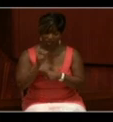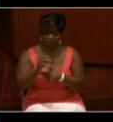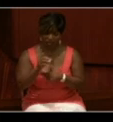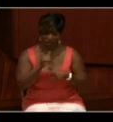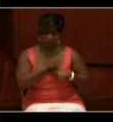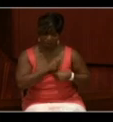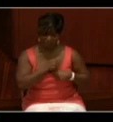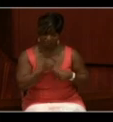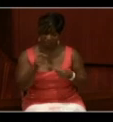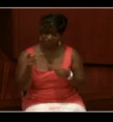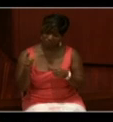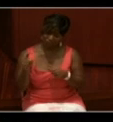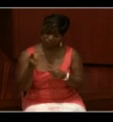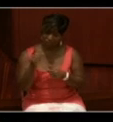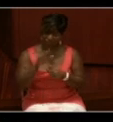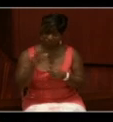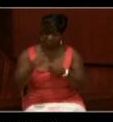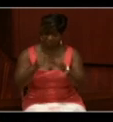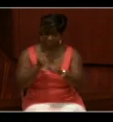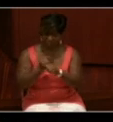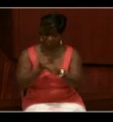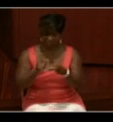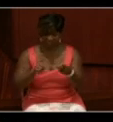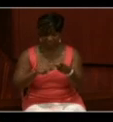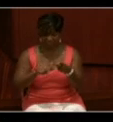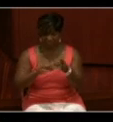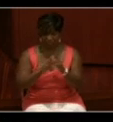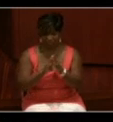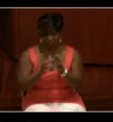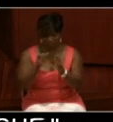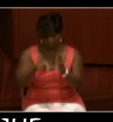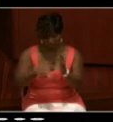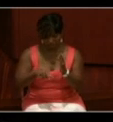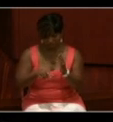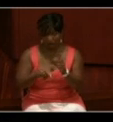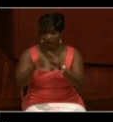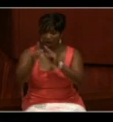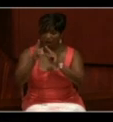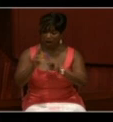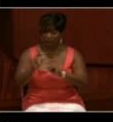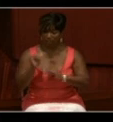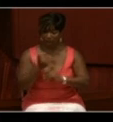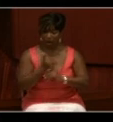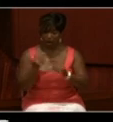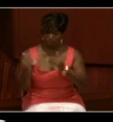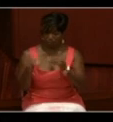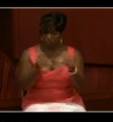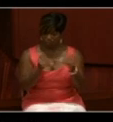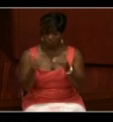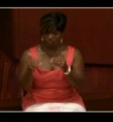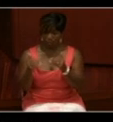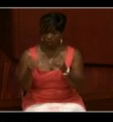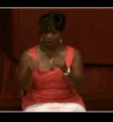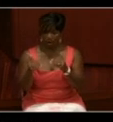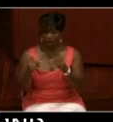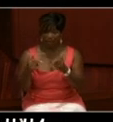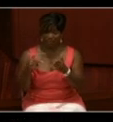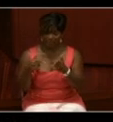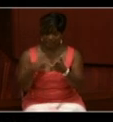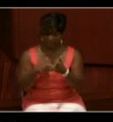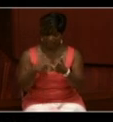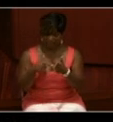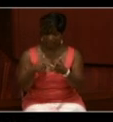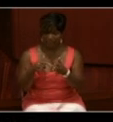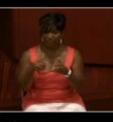First 55 Years, and the second one, Honoring Our War Dead, The Evolution of the Government Policy